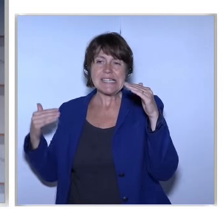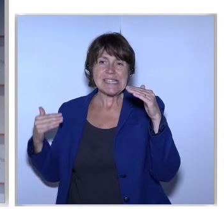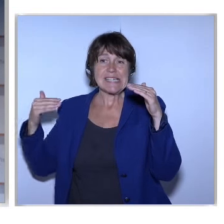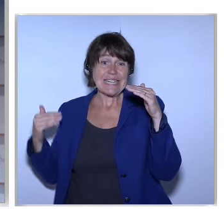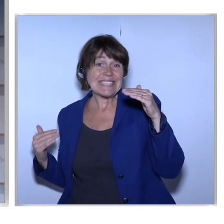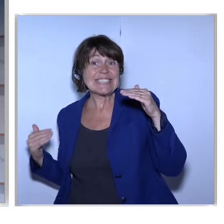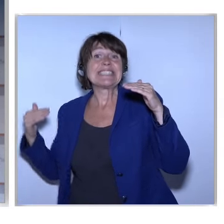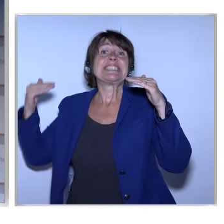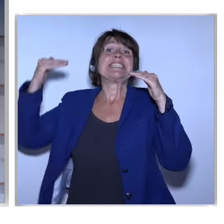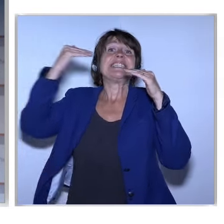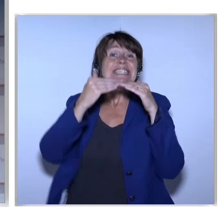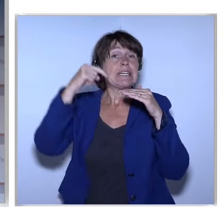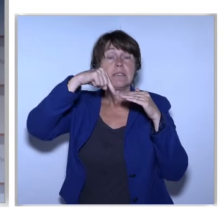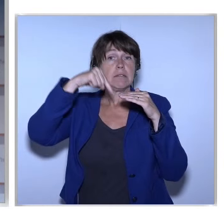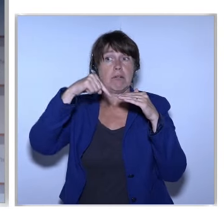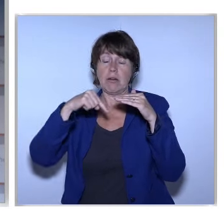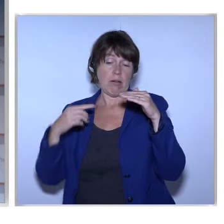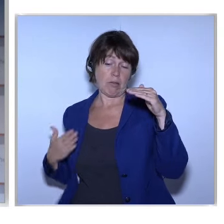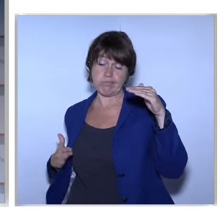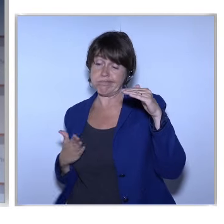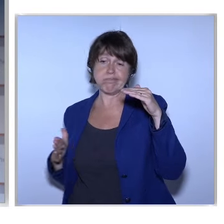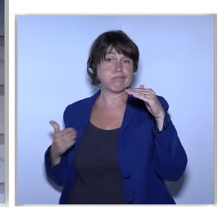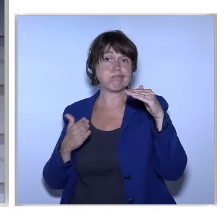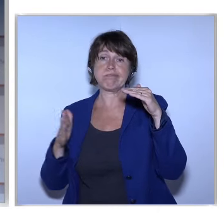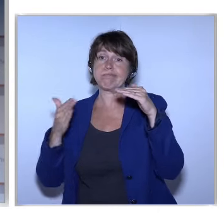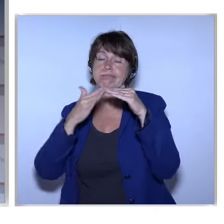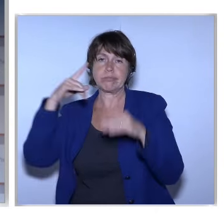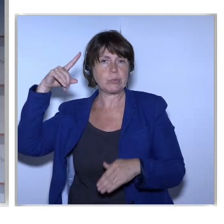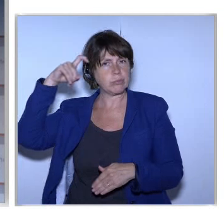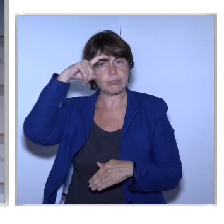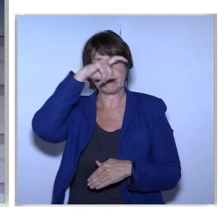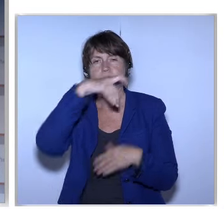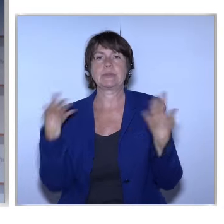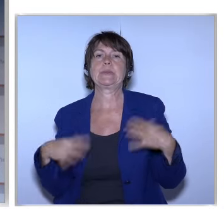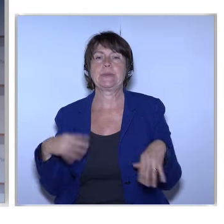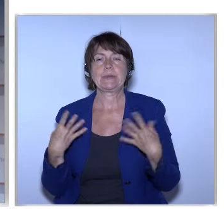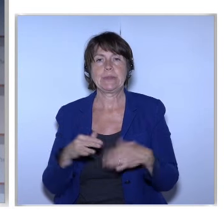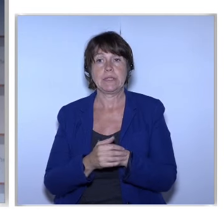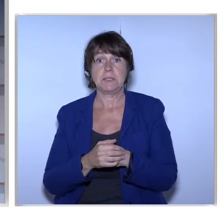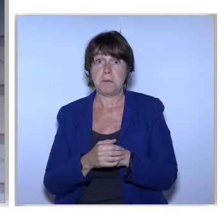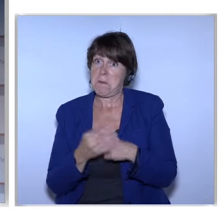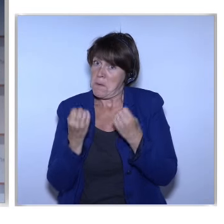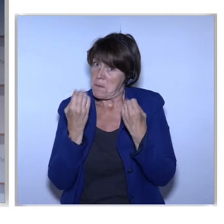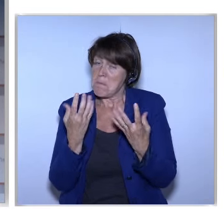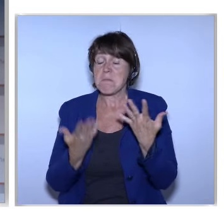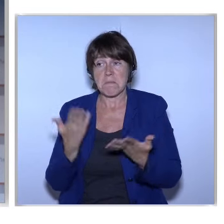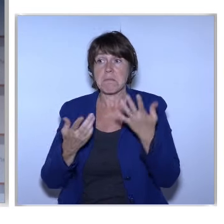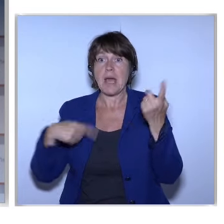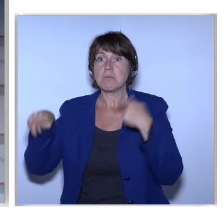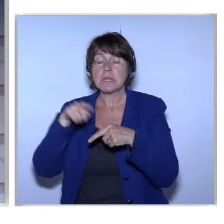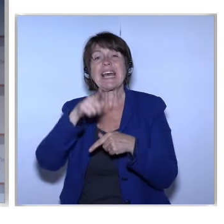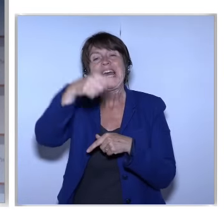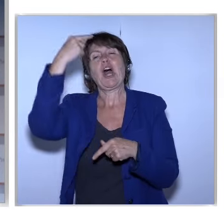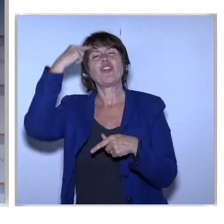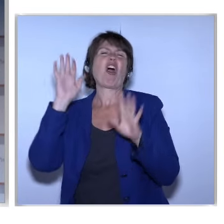An Extraordinary Journey And That We Have To Remember That It May Take Many More Steps Than We Think